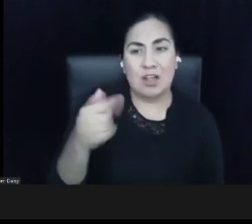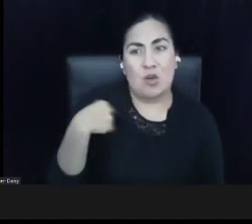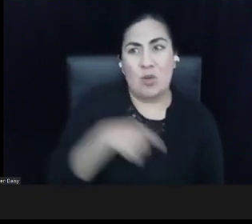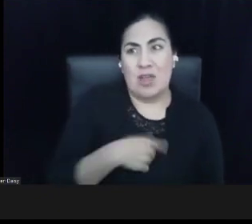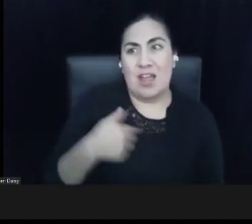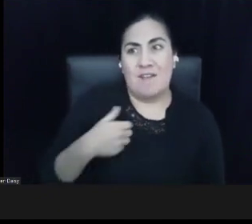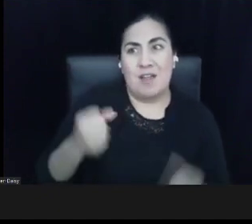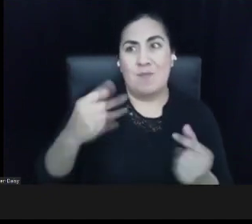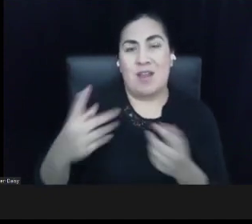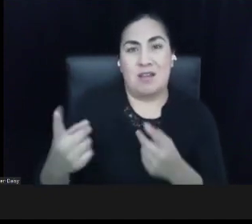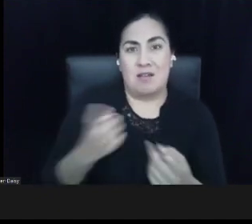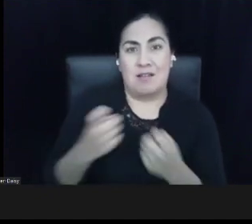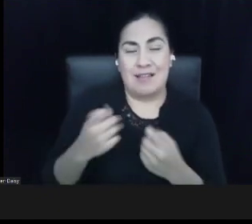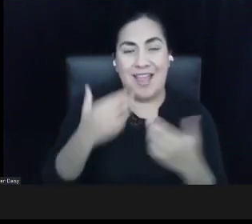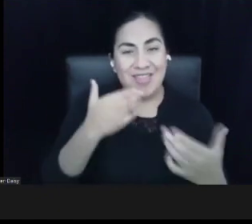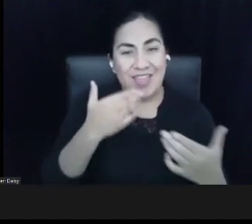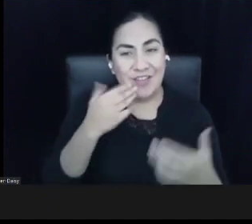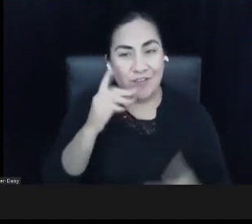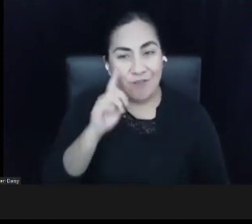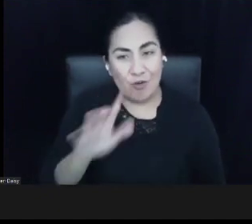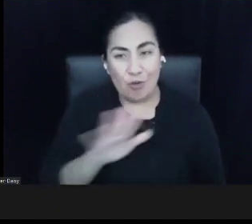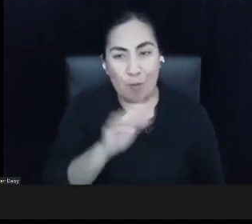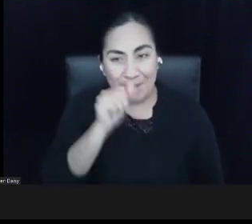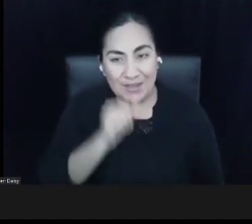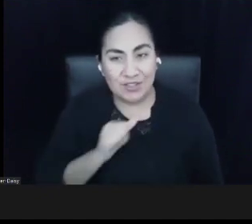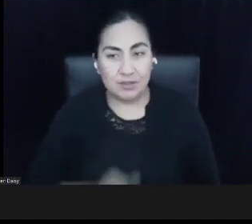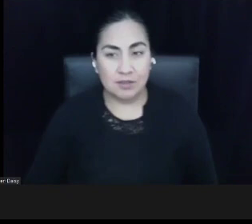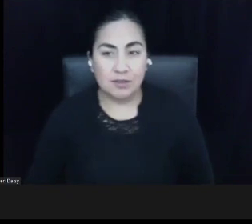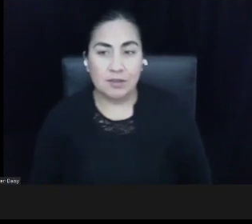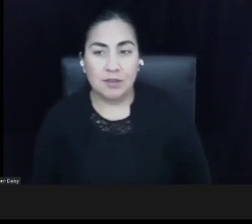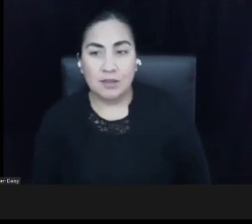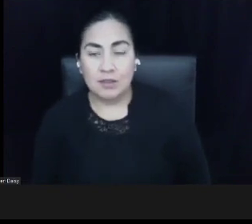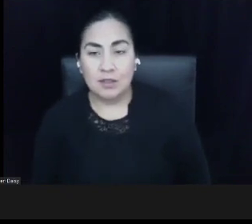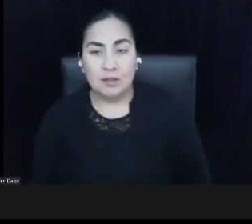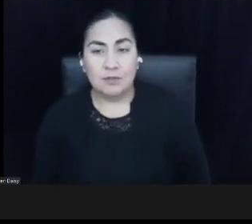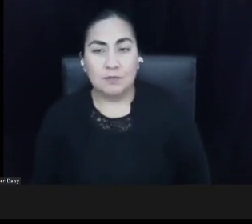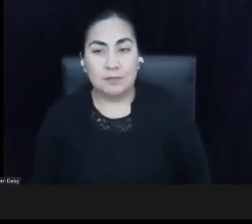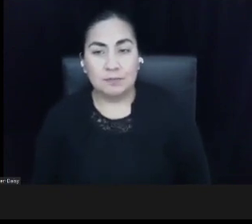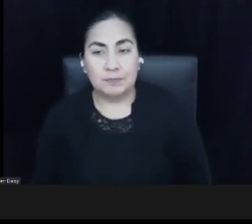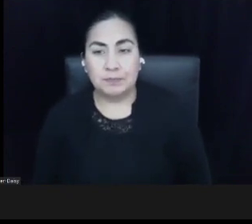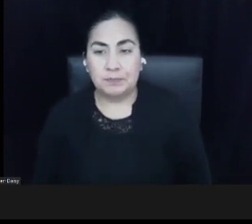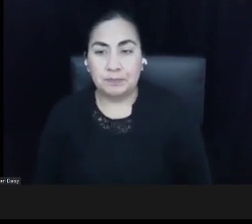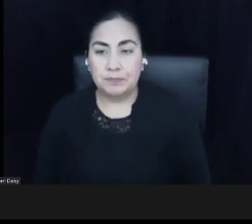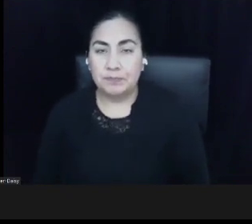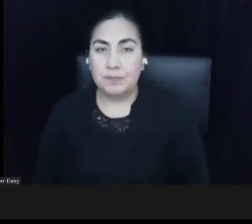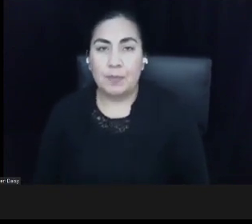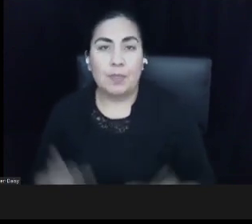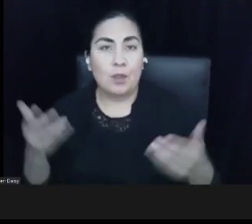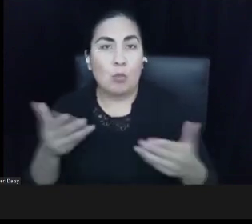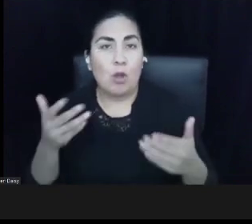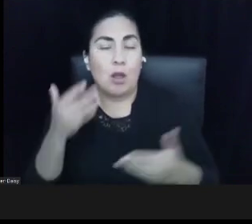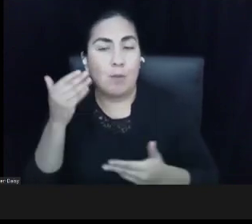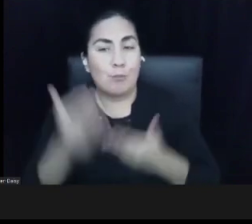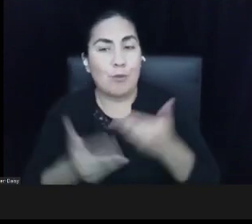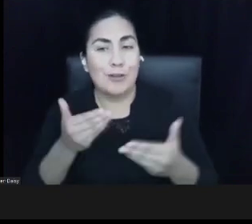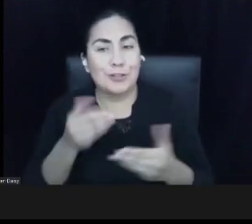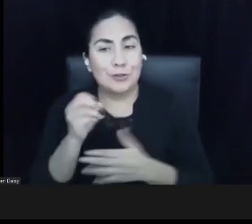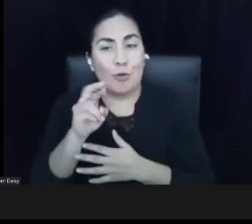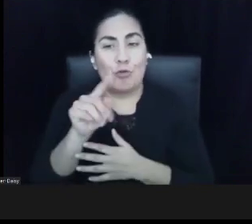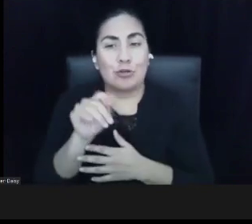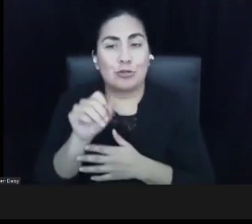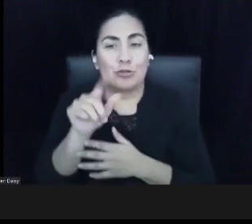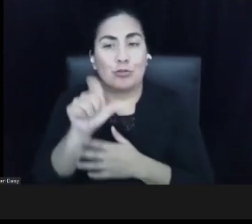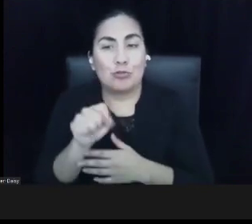being patient. So what processes or tools did you use to level power structures within staff and board